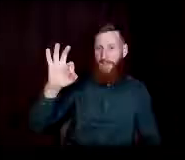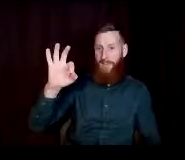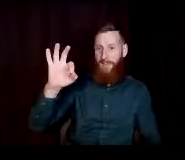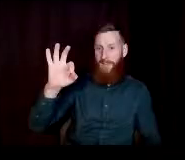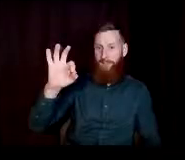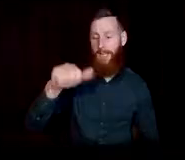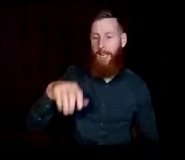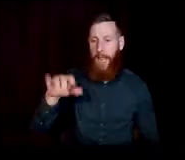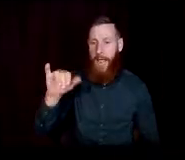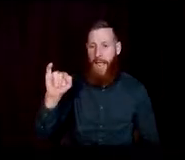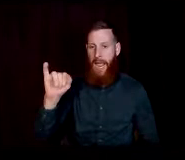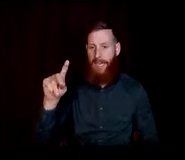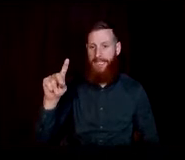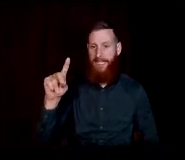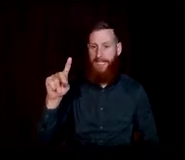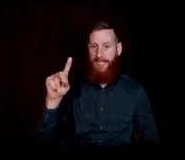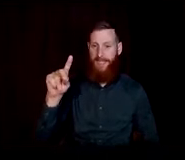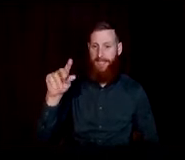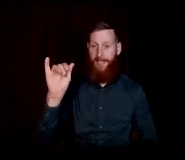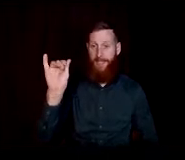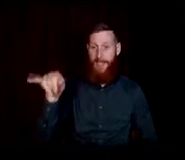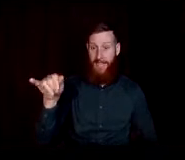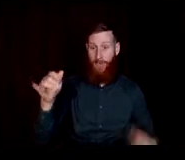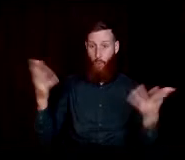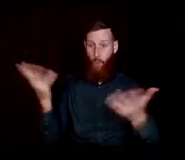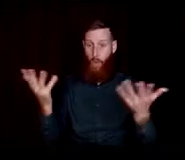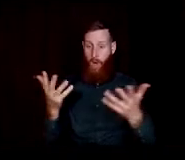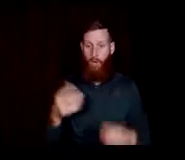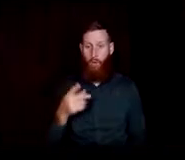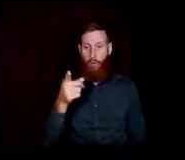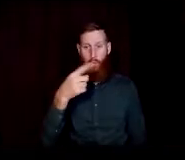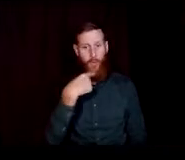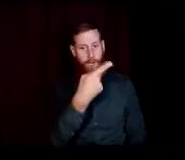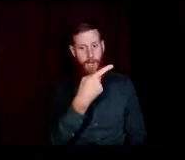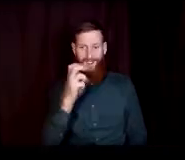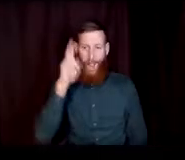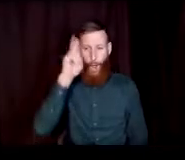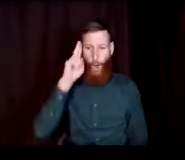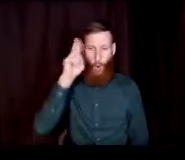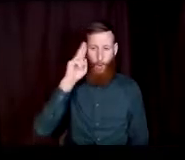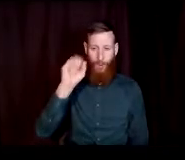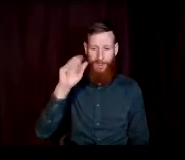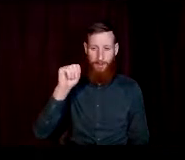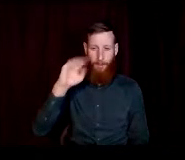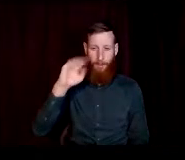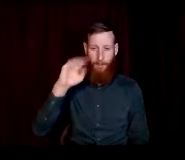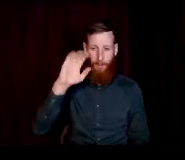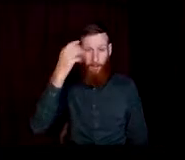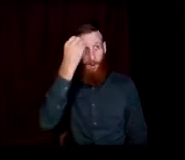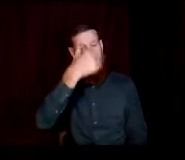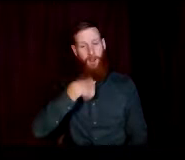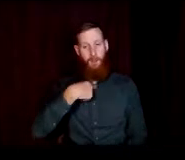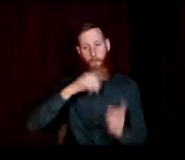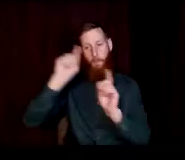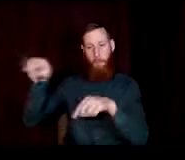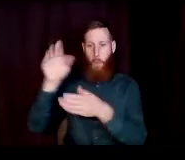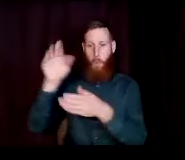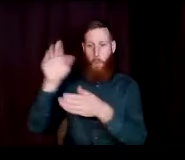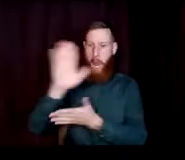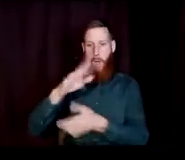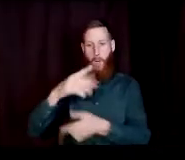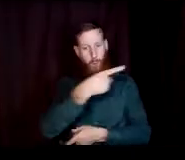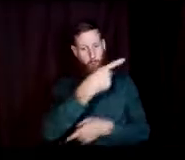is just basically you saying hey uncle sam i'm going to college next year and i'm going to need you to pony up some of this cash